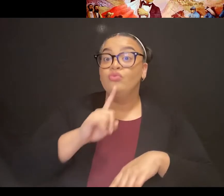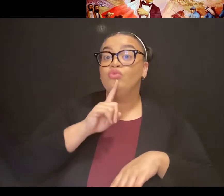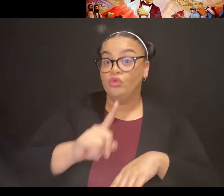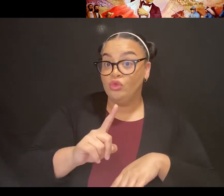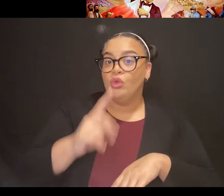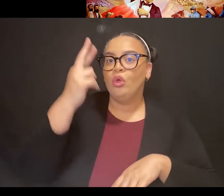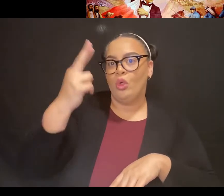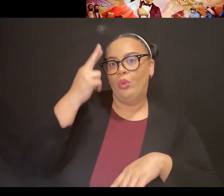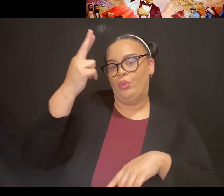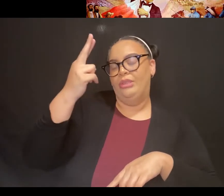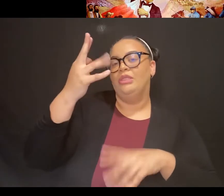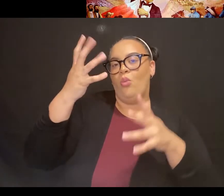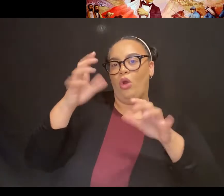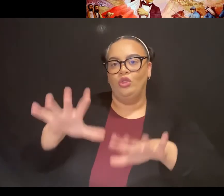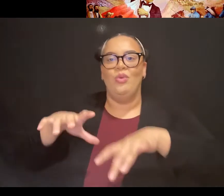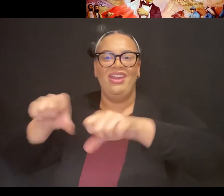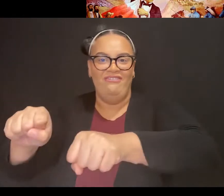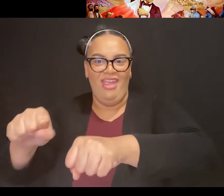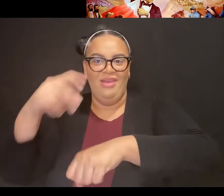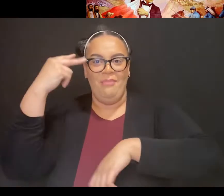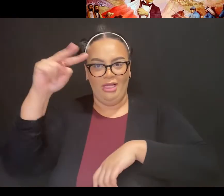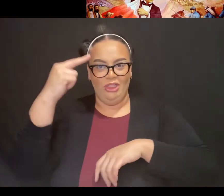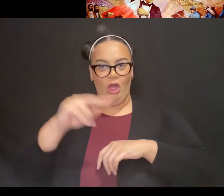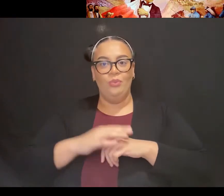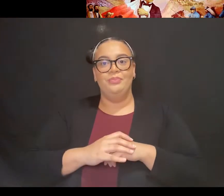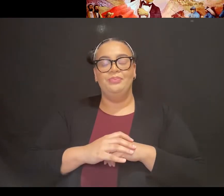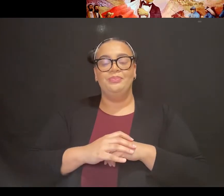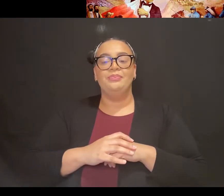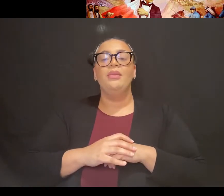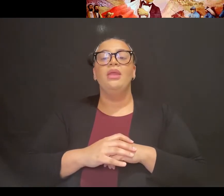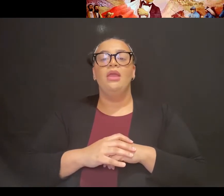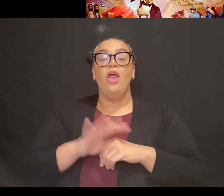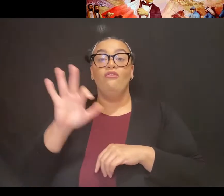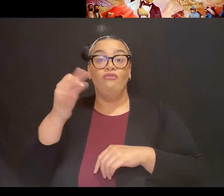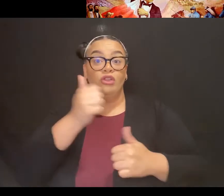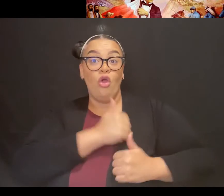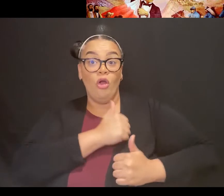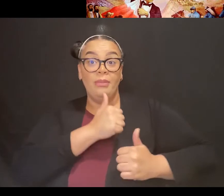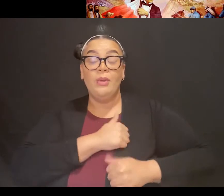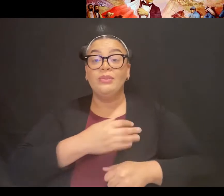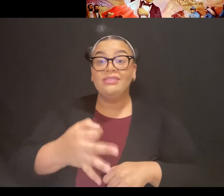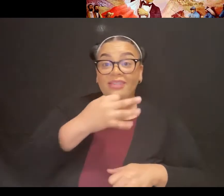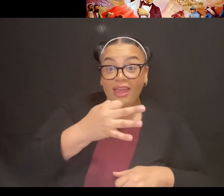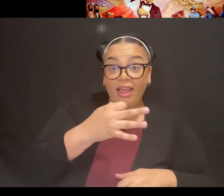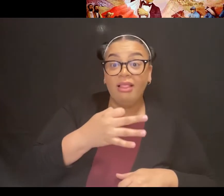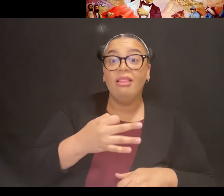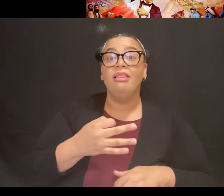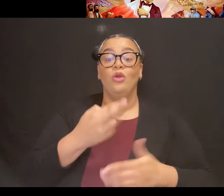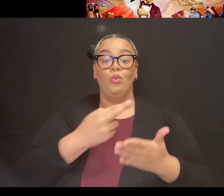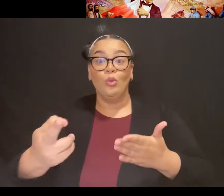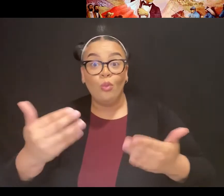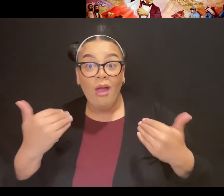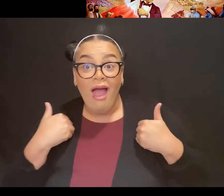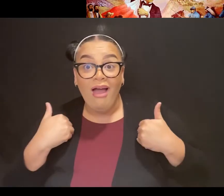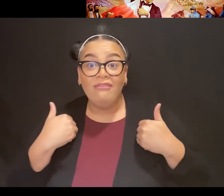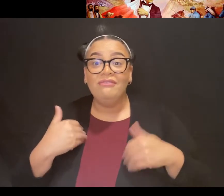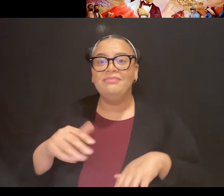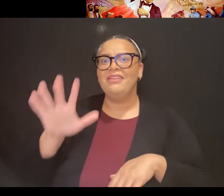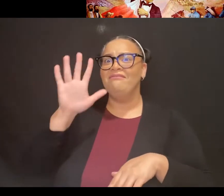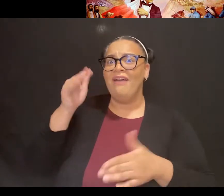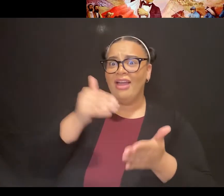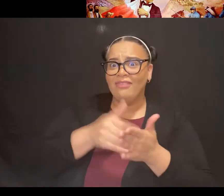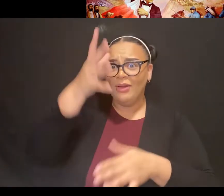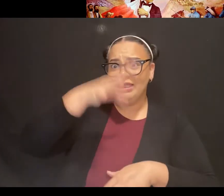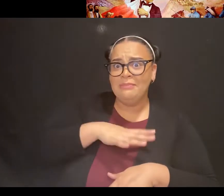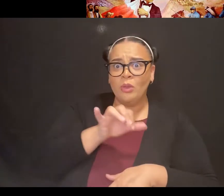French army was highly skilled and equipped. There were 5,000 men. Compared to the Mexican troops, there were